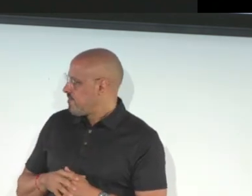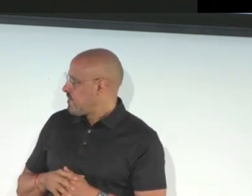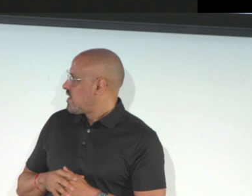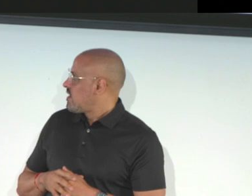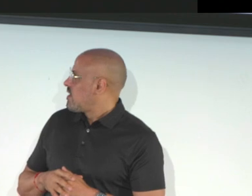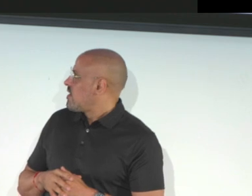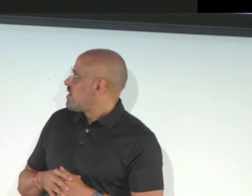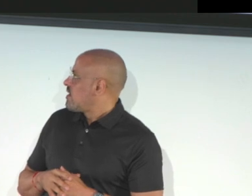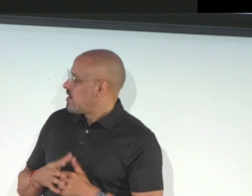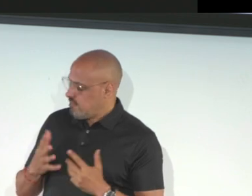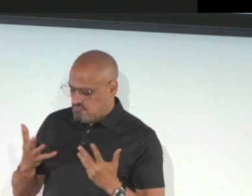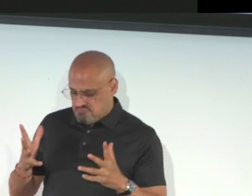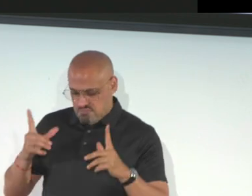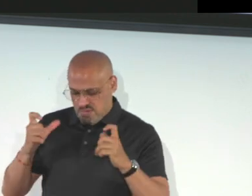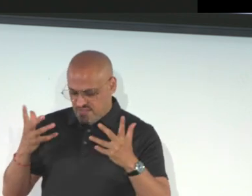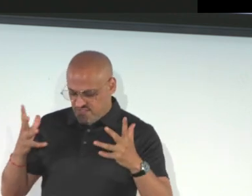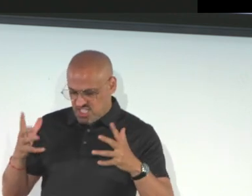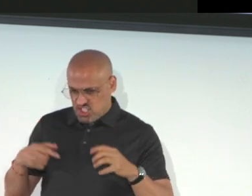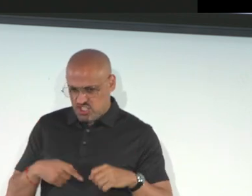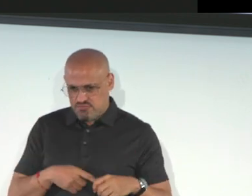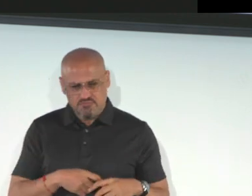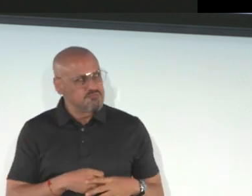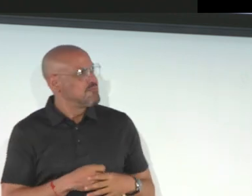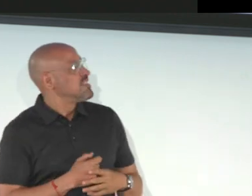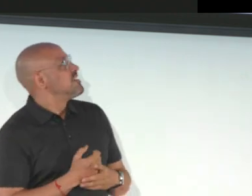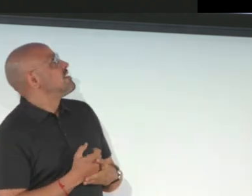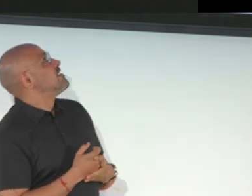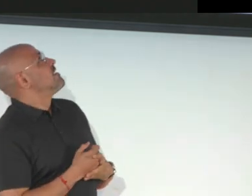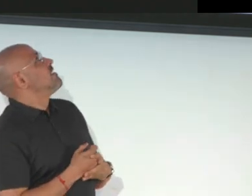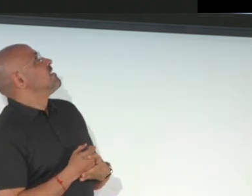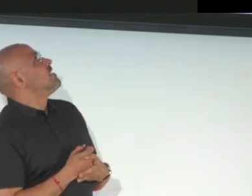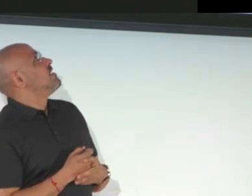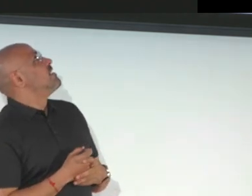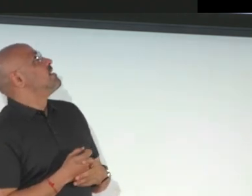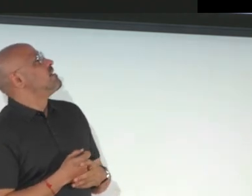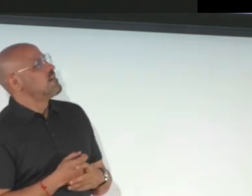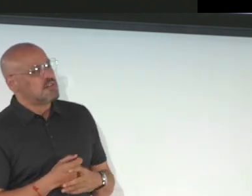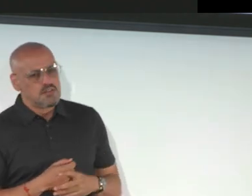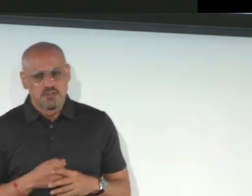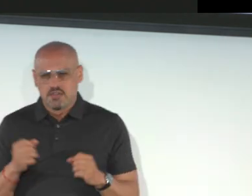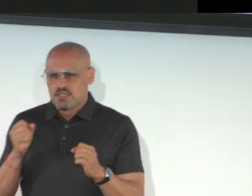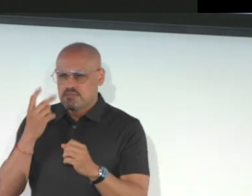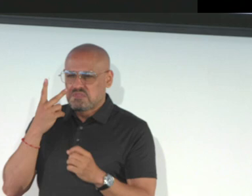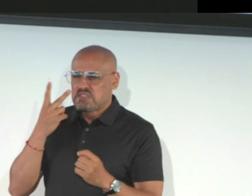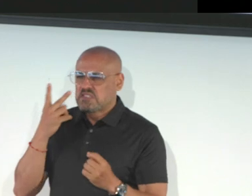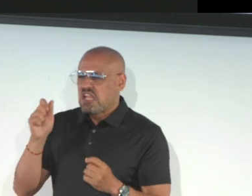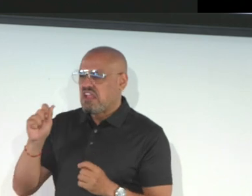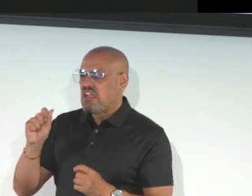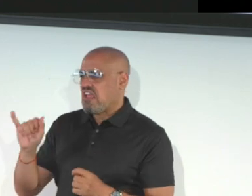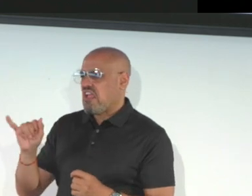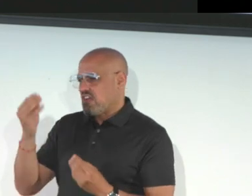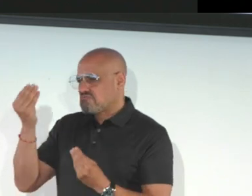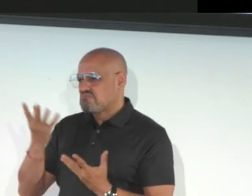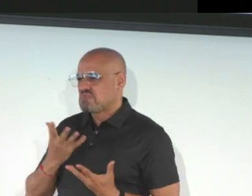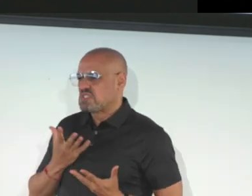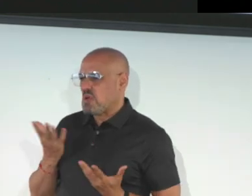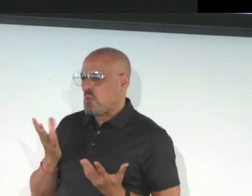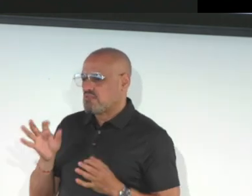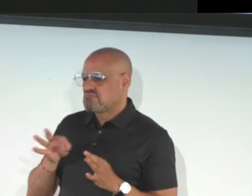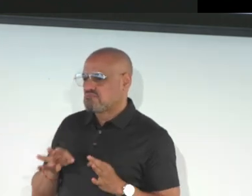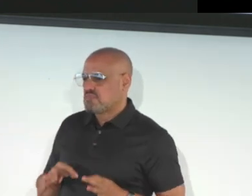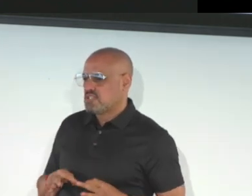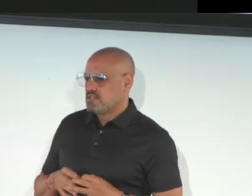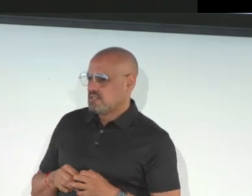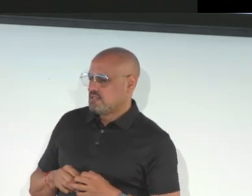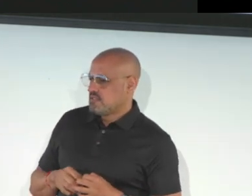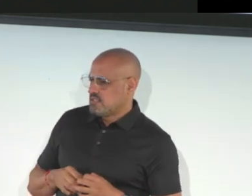on the right side. And then I already took the picture of it. Share button. And let's see what AI